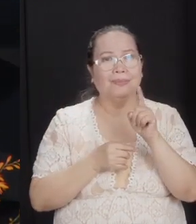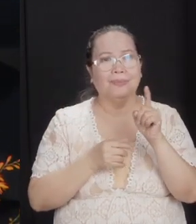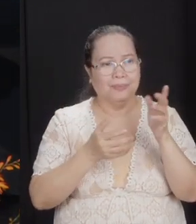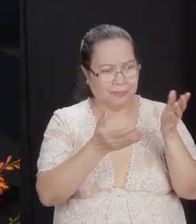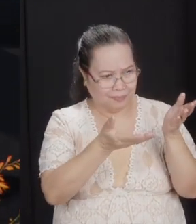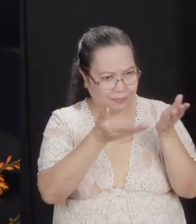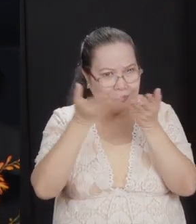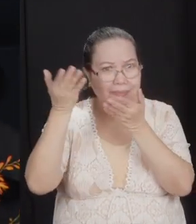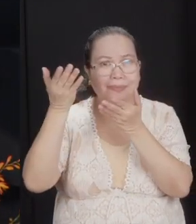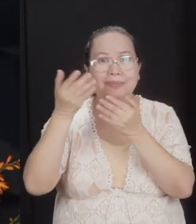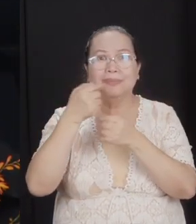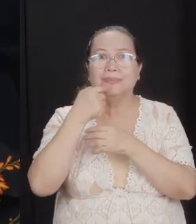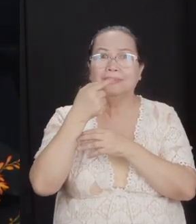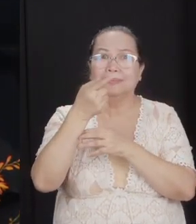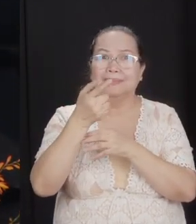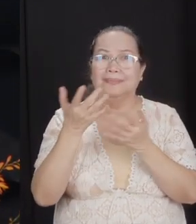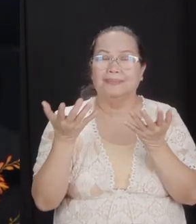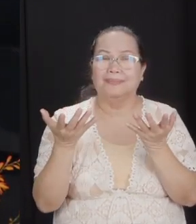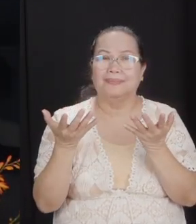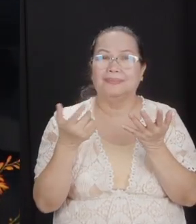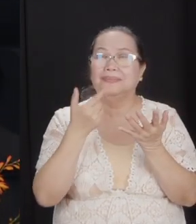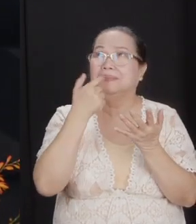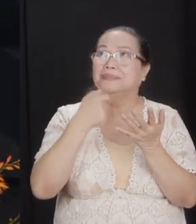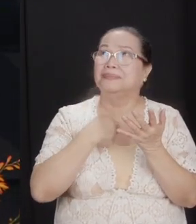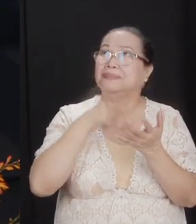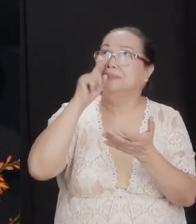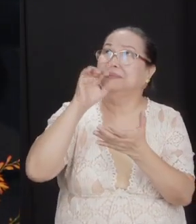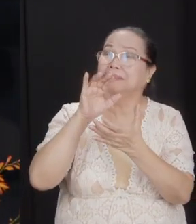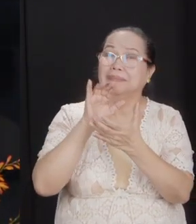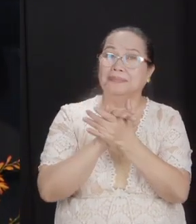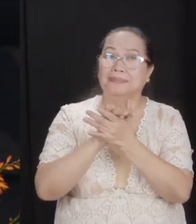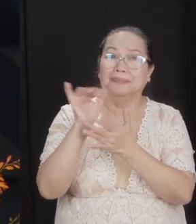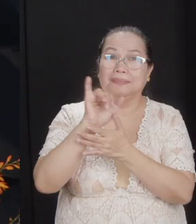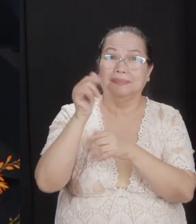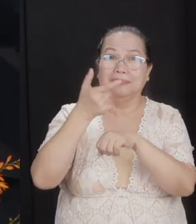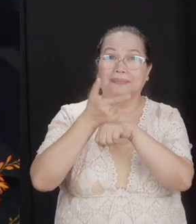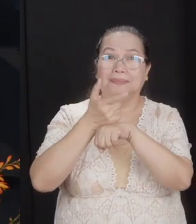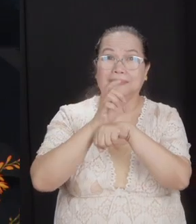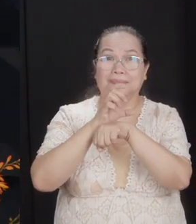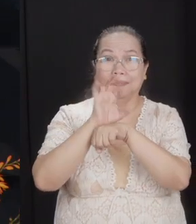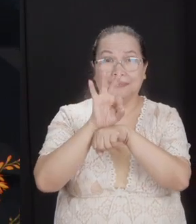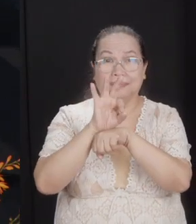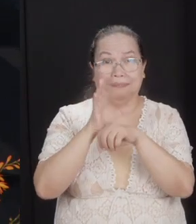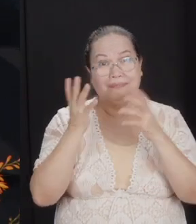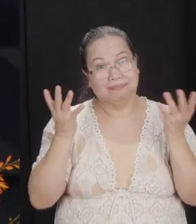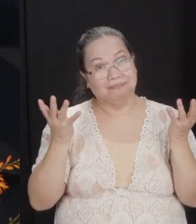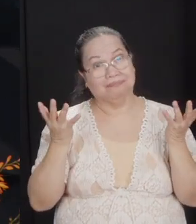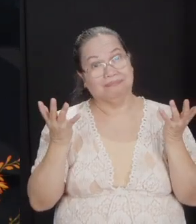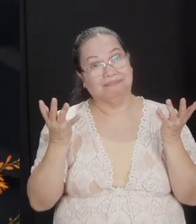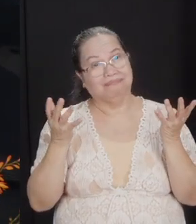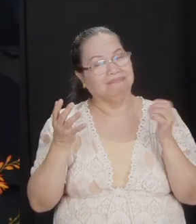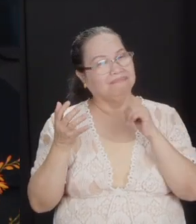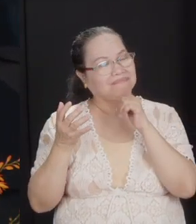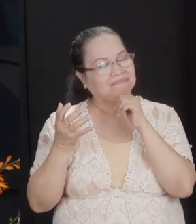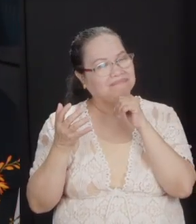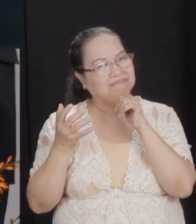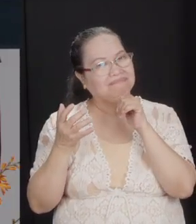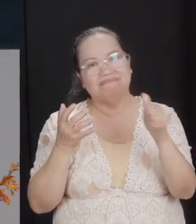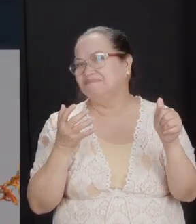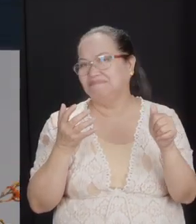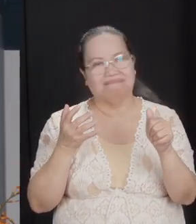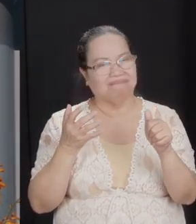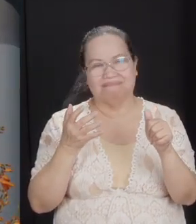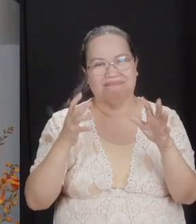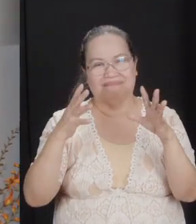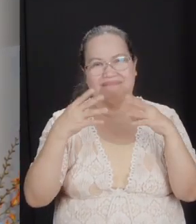you into my kingdom? What will you say? Because I believe the same things as Green Christian Fellowship. That's not going to hold water with